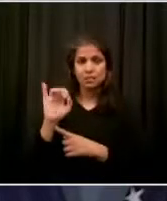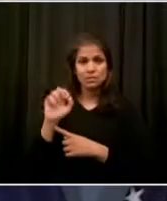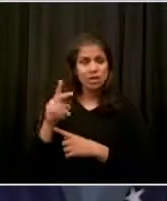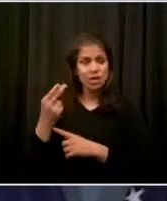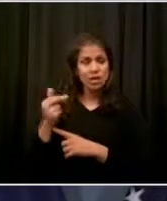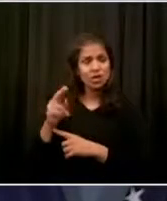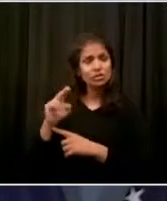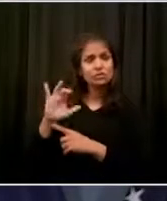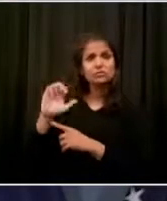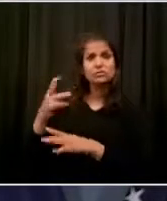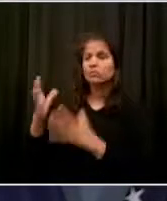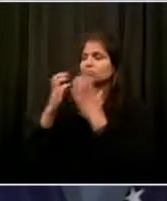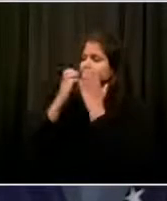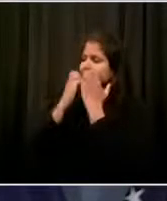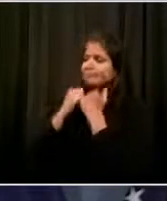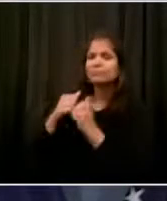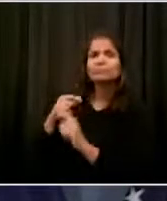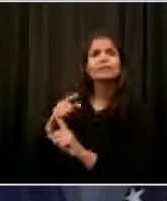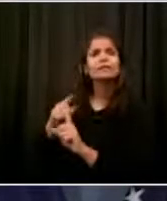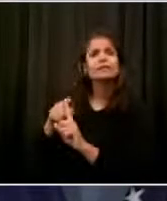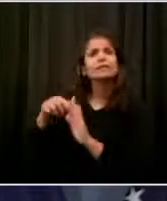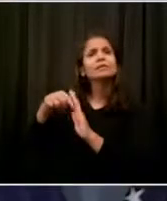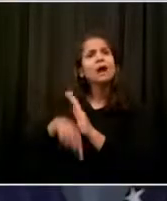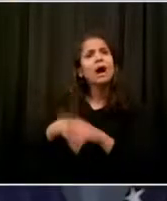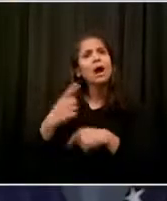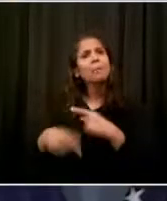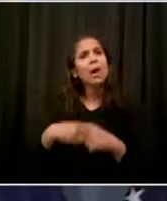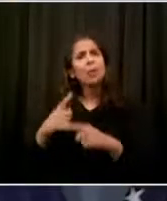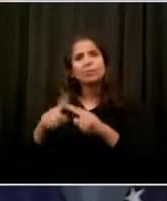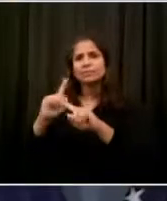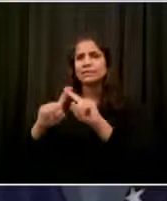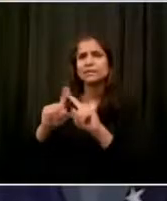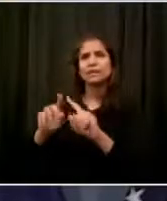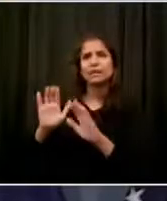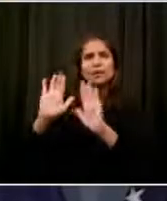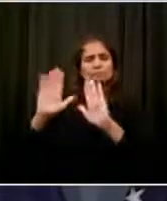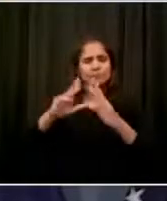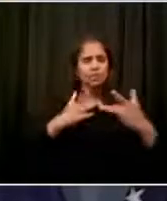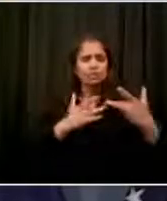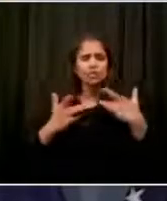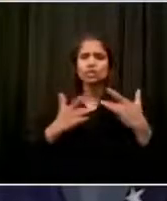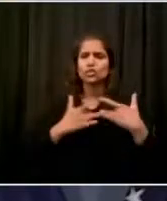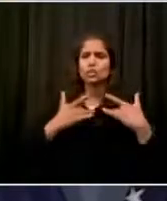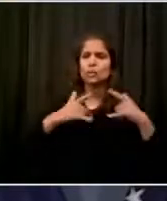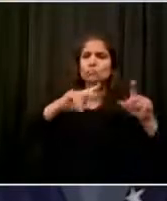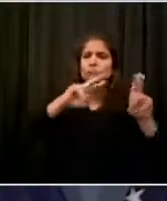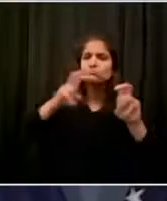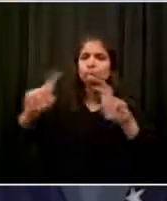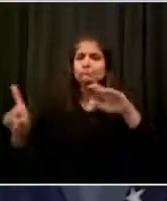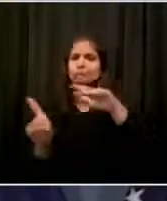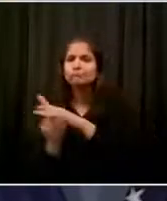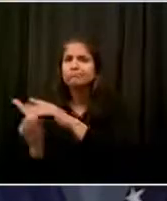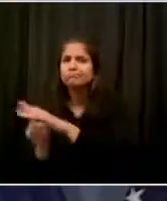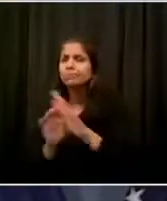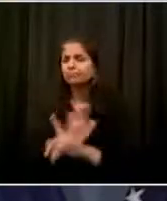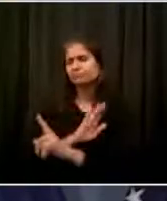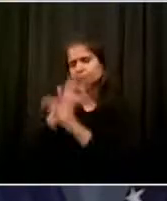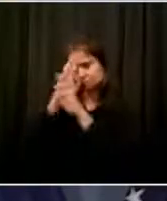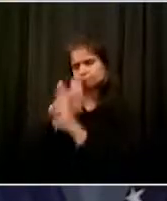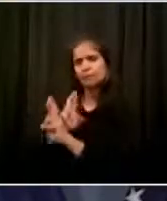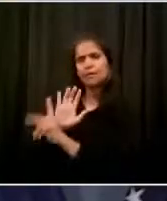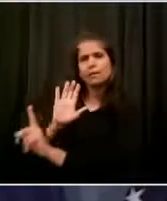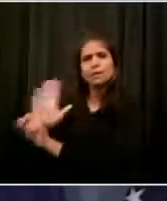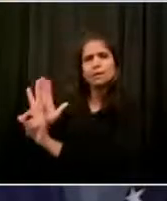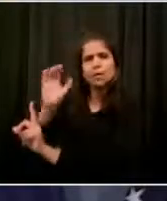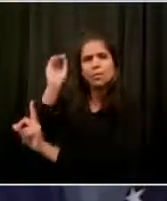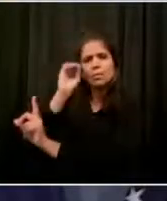those issues in her previous role. A lot of what she did focused on those issues. She happens to be a working mom who cares